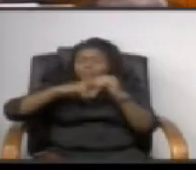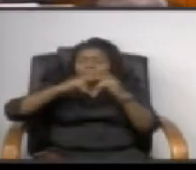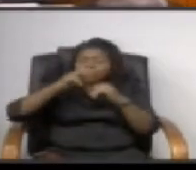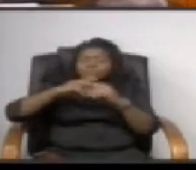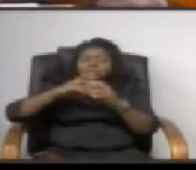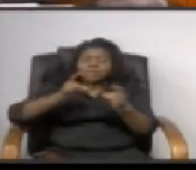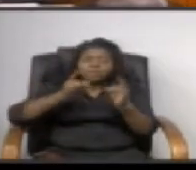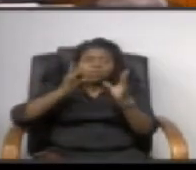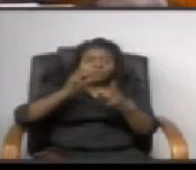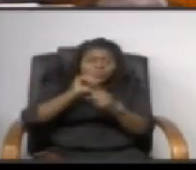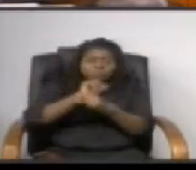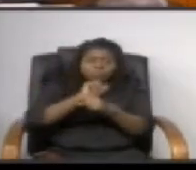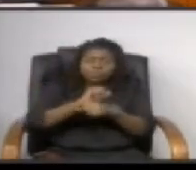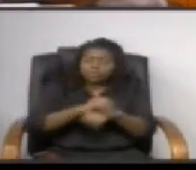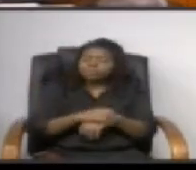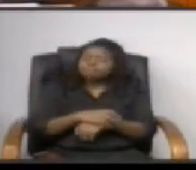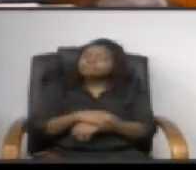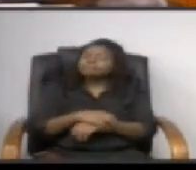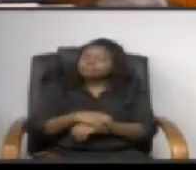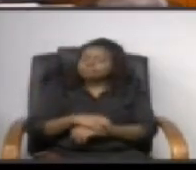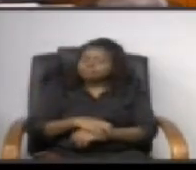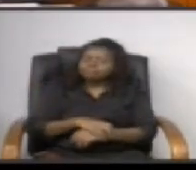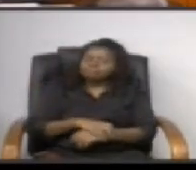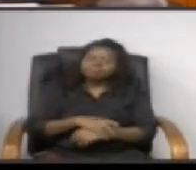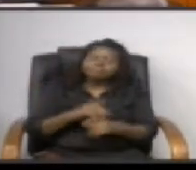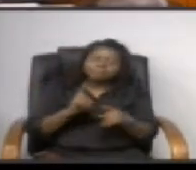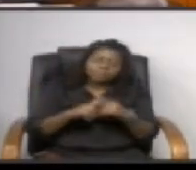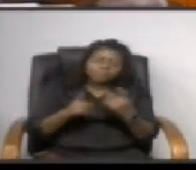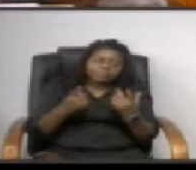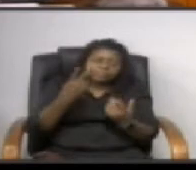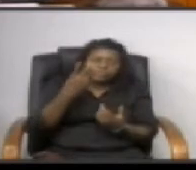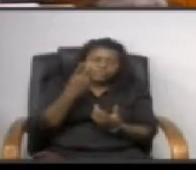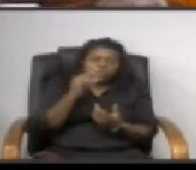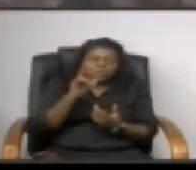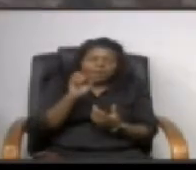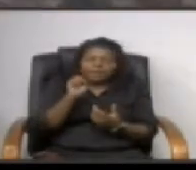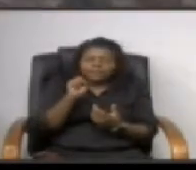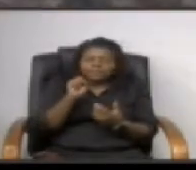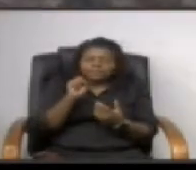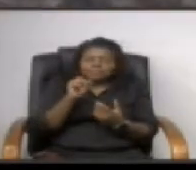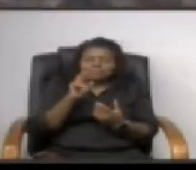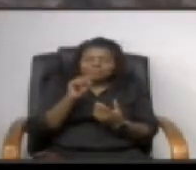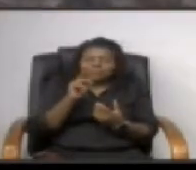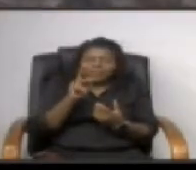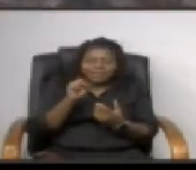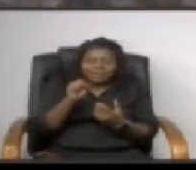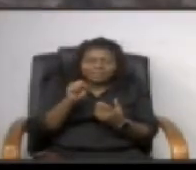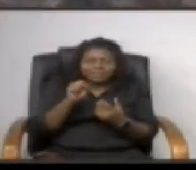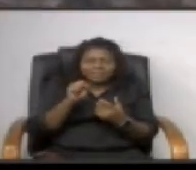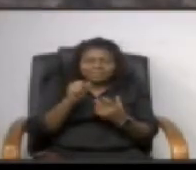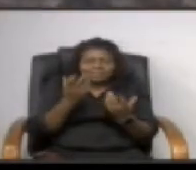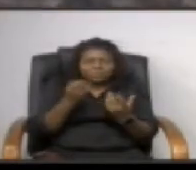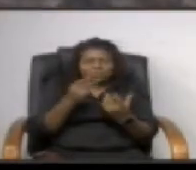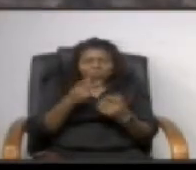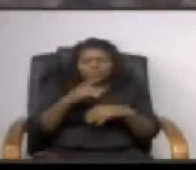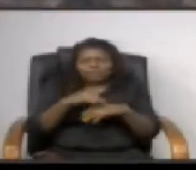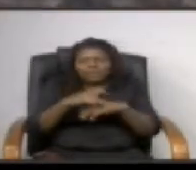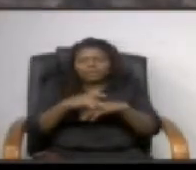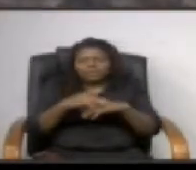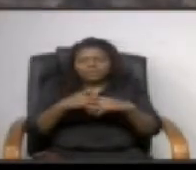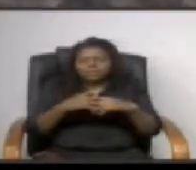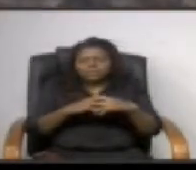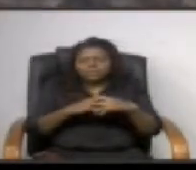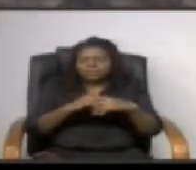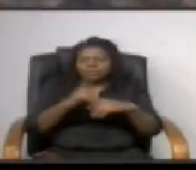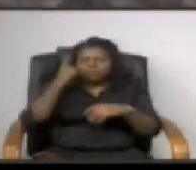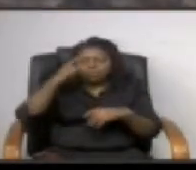me to receive oh but they have a two two mile radius so there are towers available for them to put their intent on